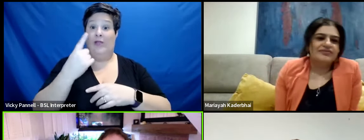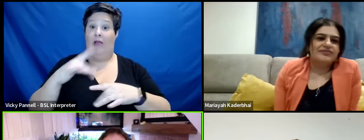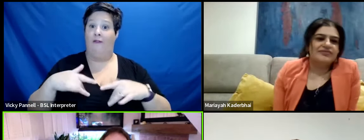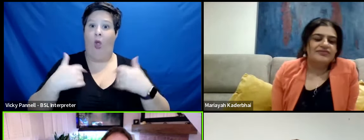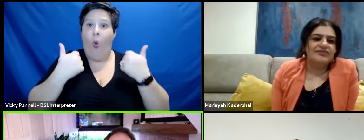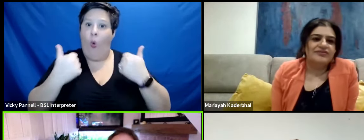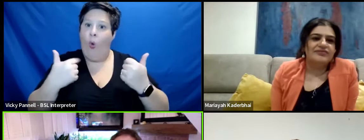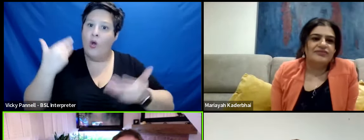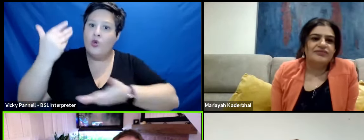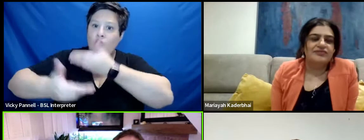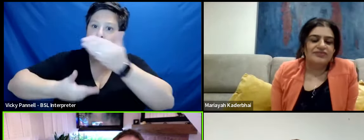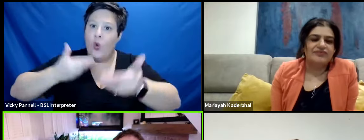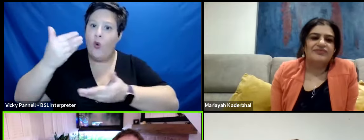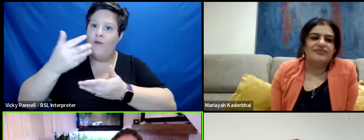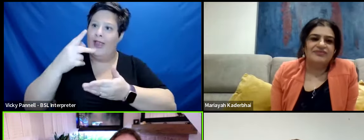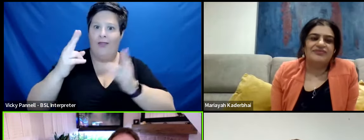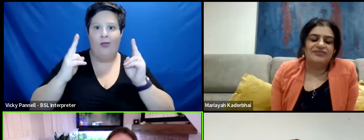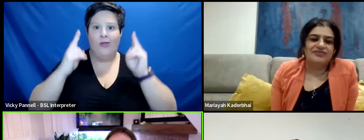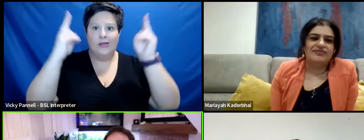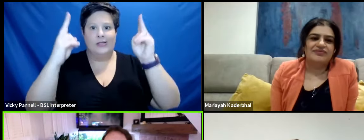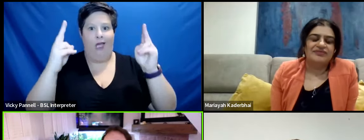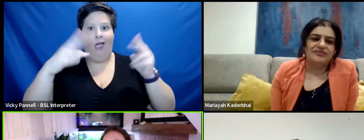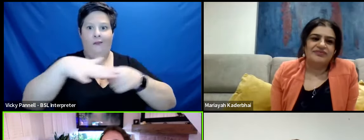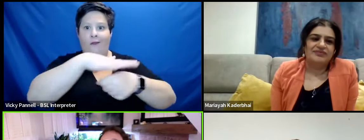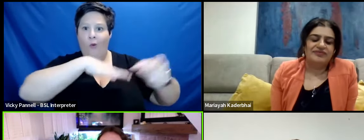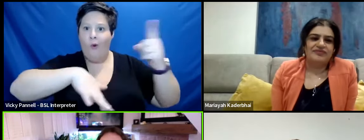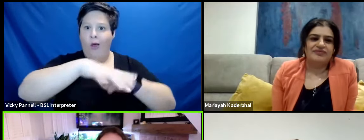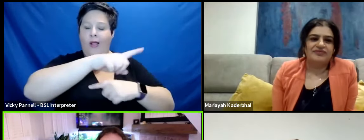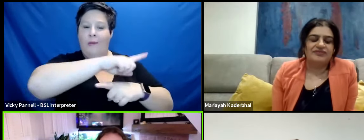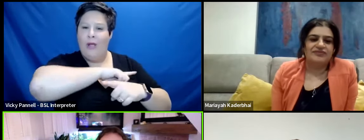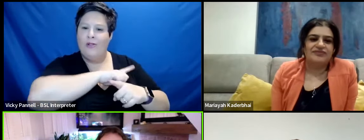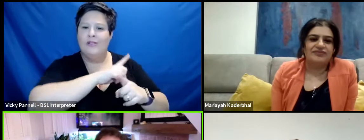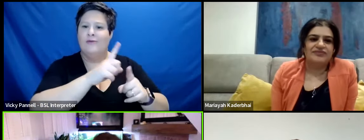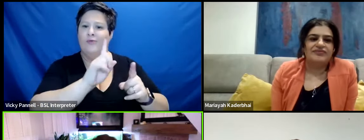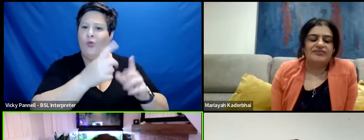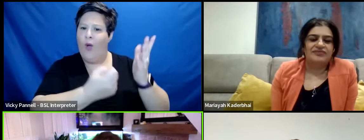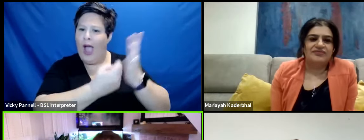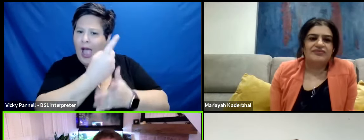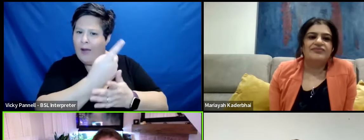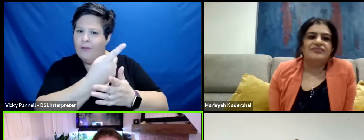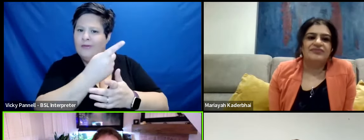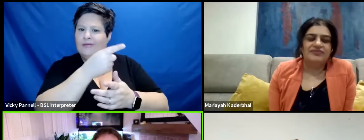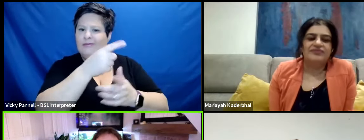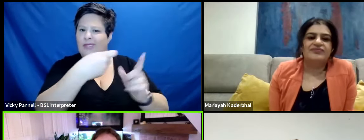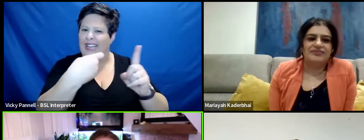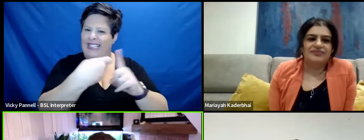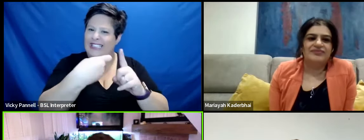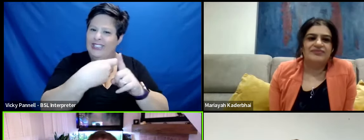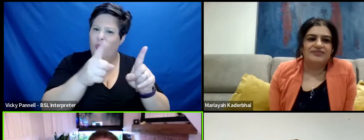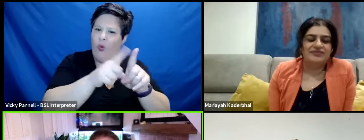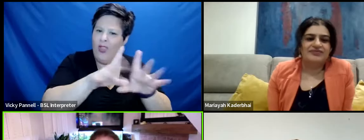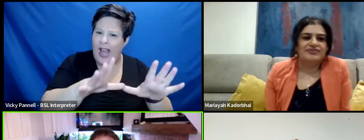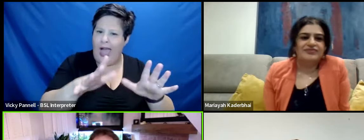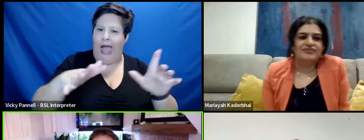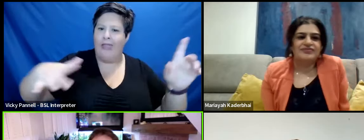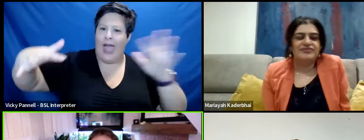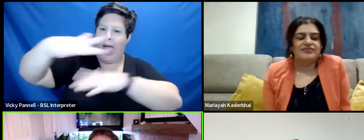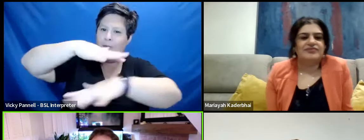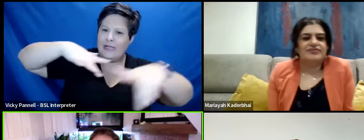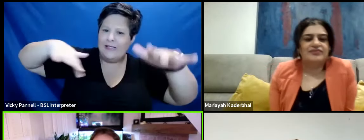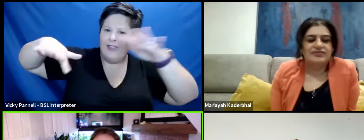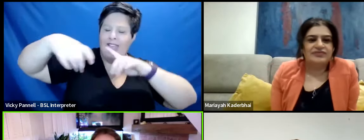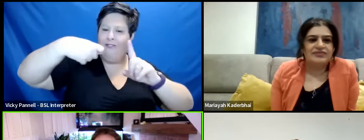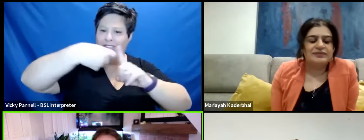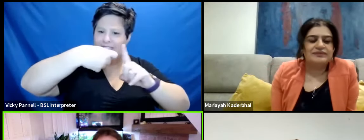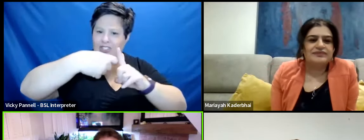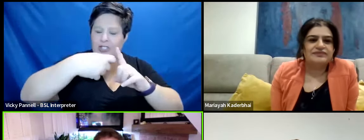great story to be told in that world because of the kind of nature of what those kitchens are like and the atmosphere that's in them kitchens.